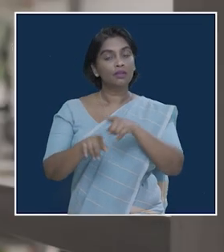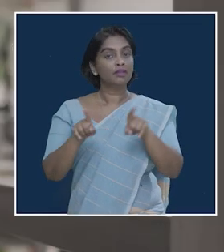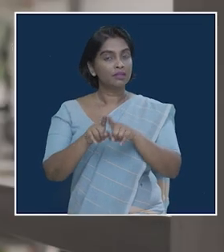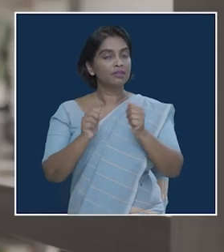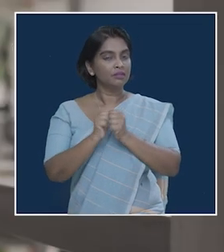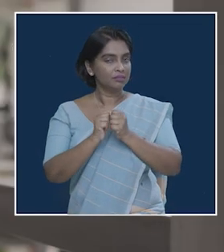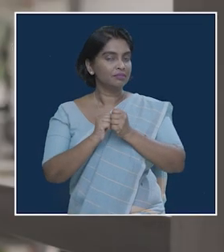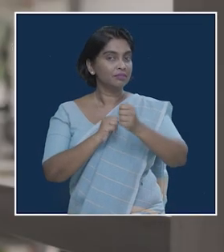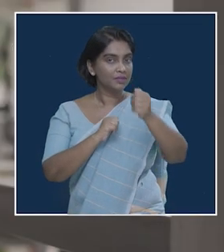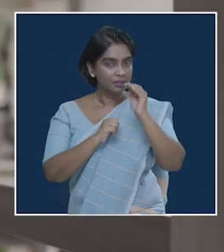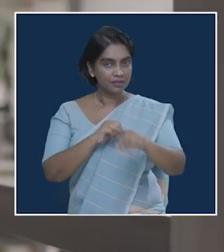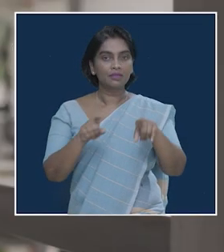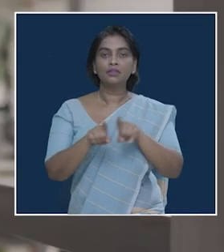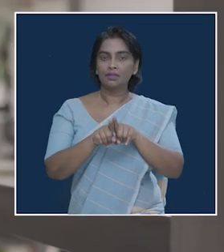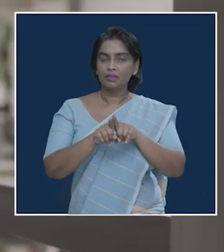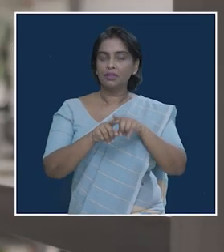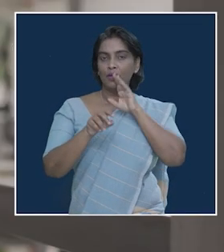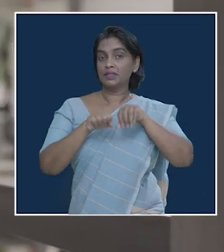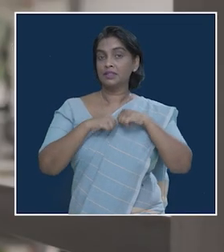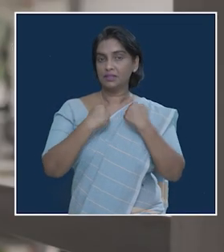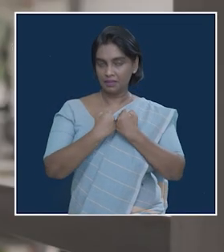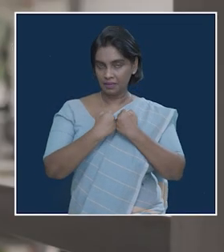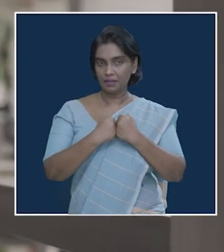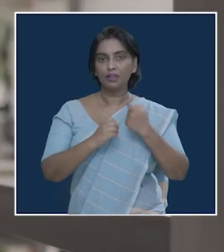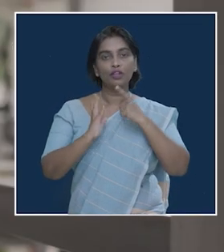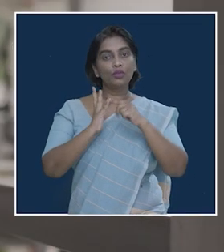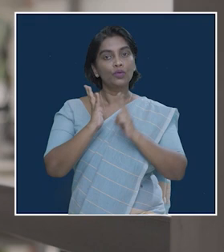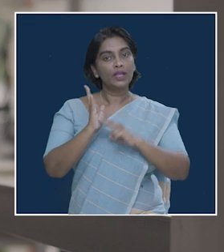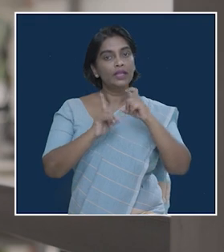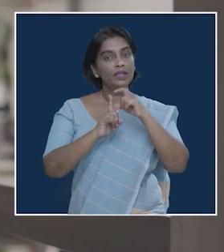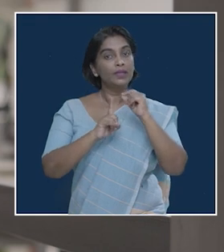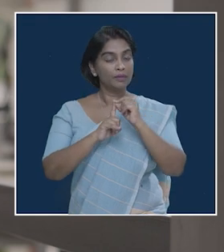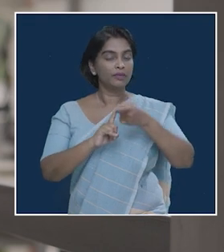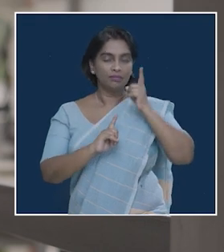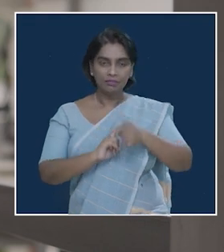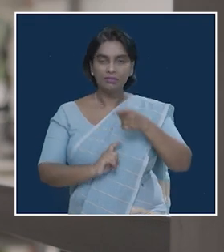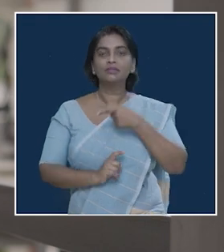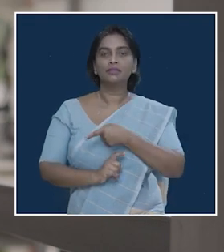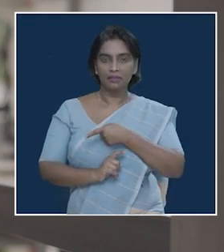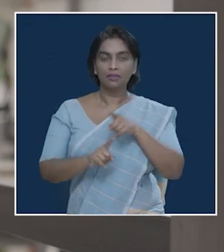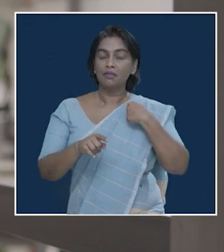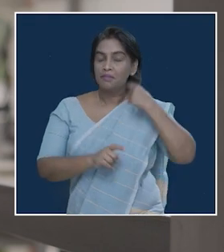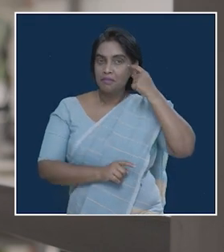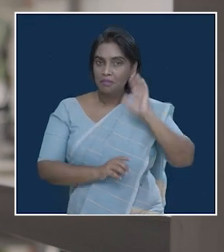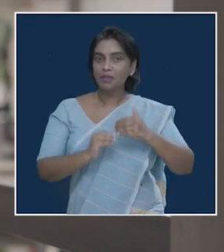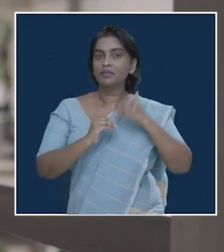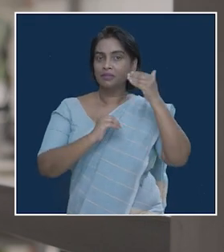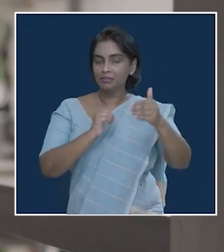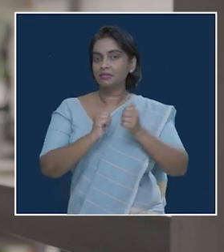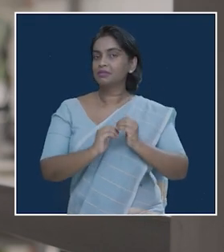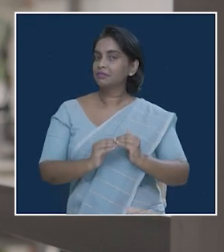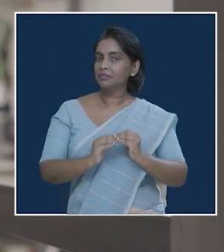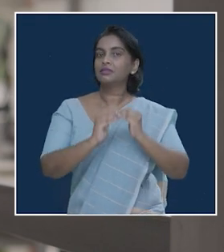The magic word and the trick is learning through association. UNDP Sri Lanka has done it and hope